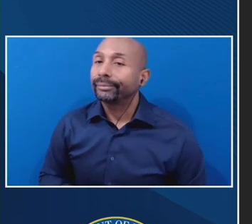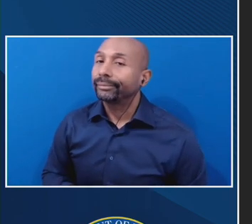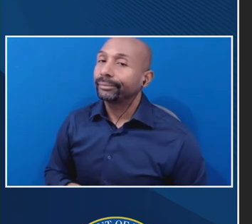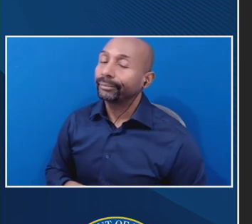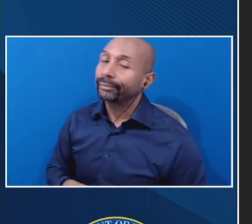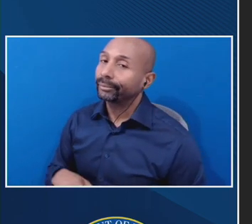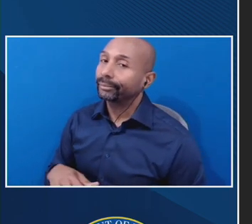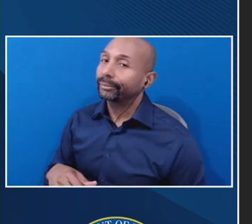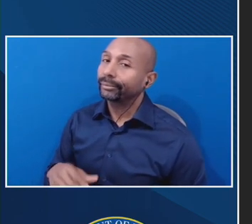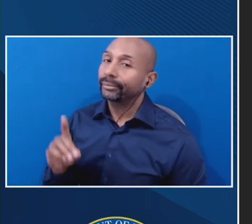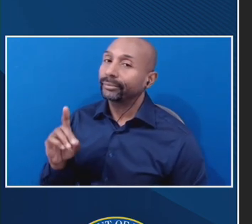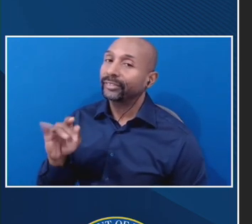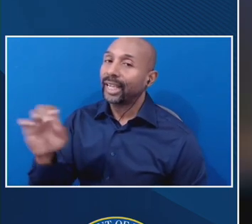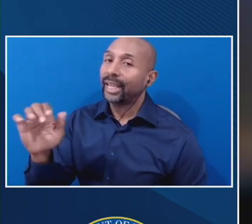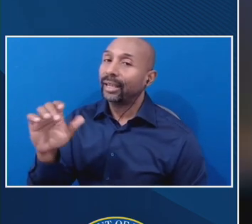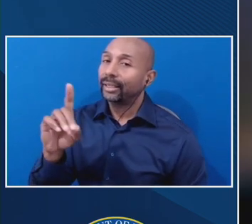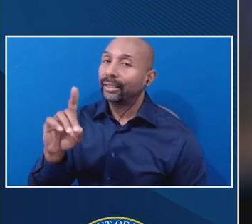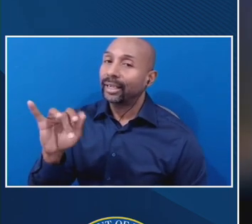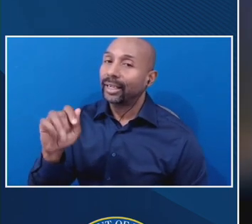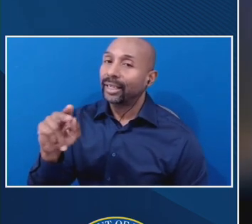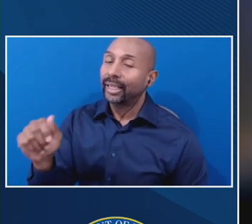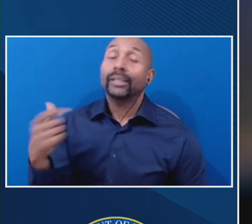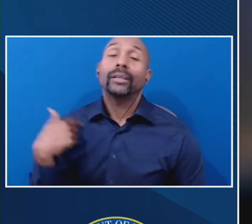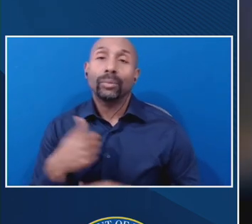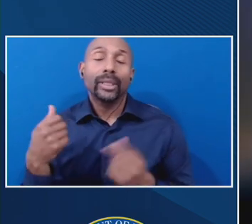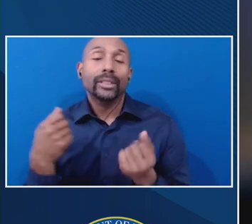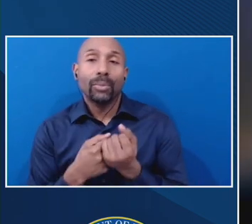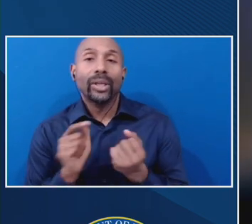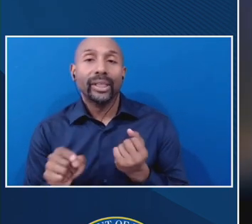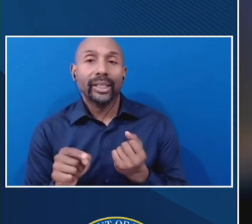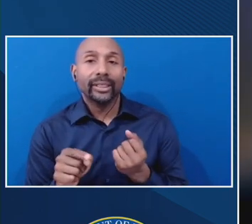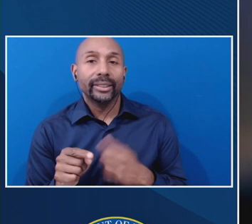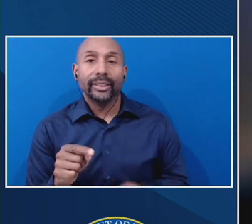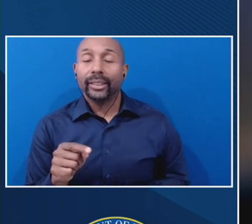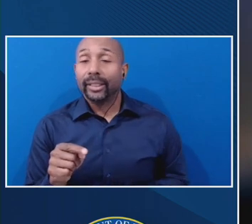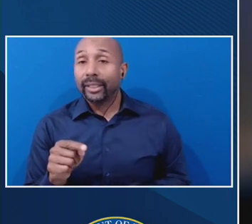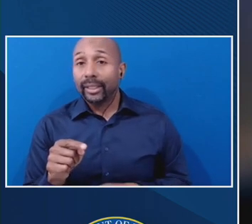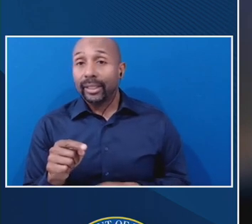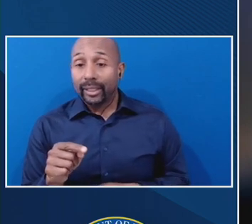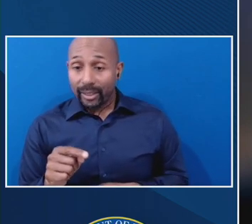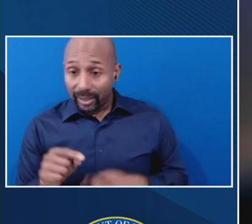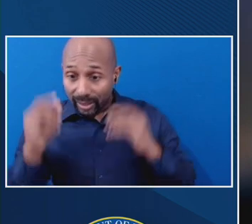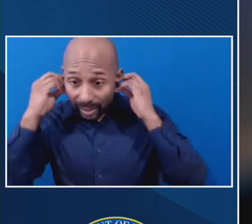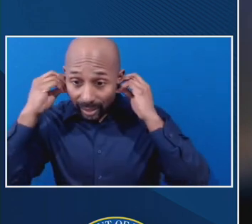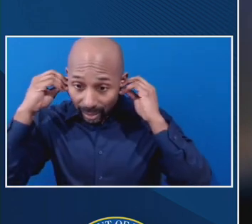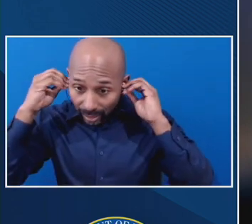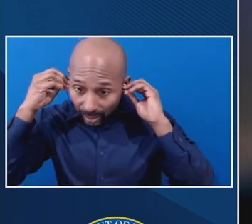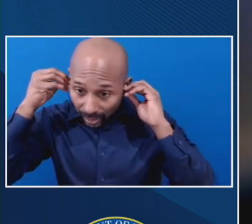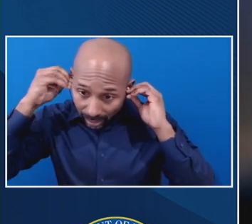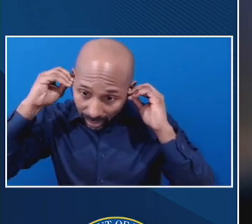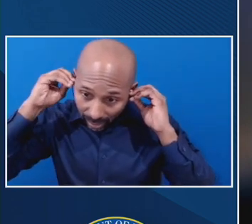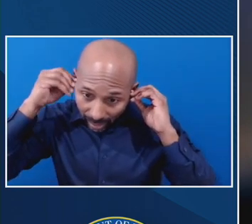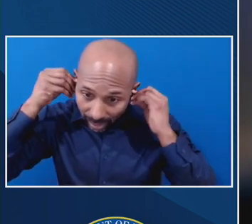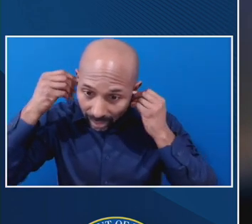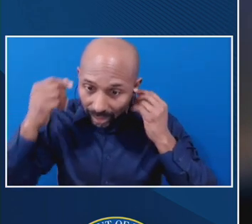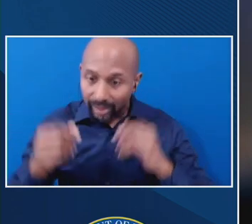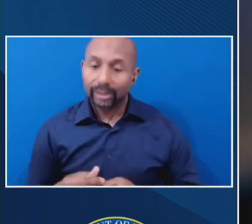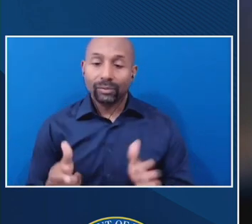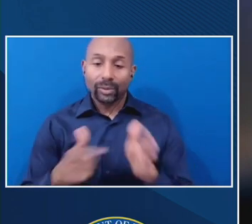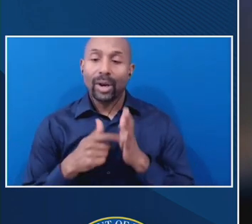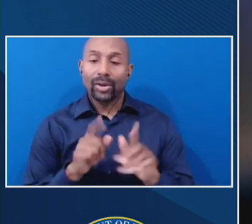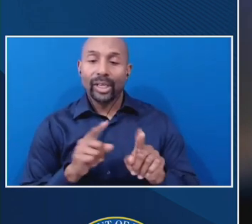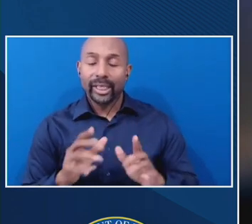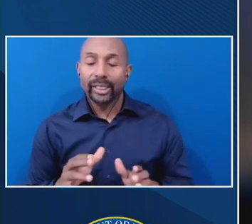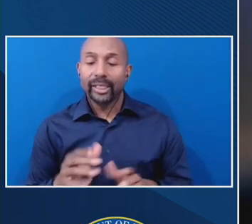also strongly support this provision for requiring attendance for distance and learning. It's something that we do see complaints from students